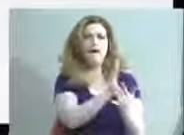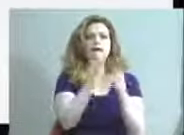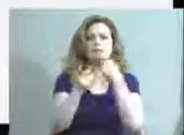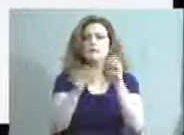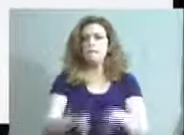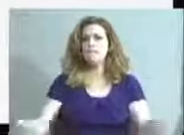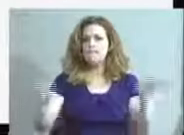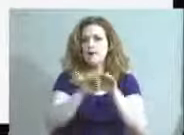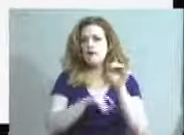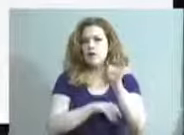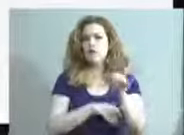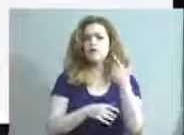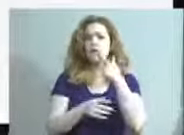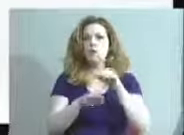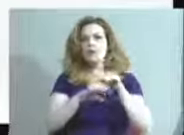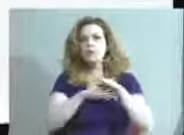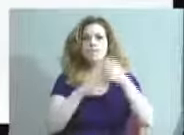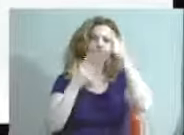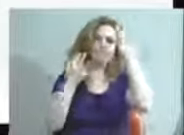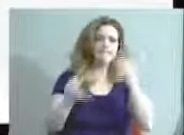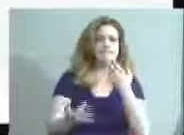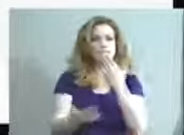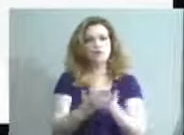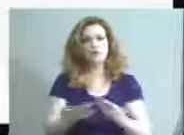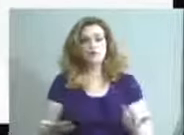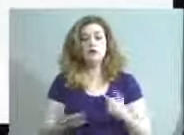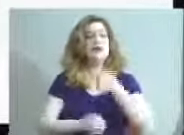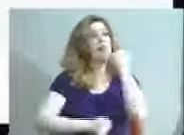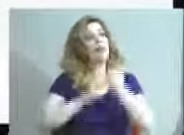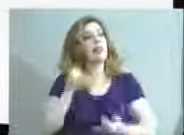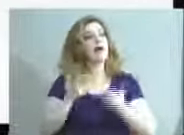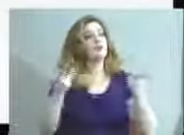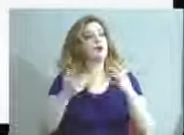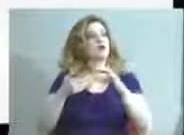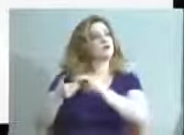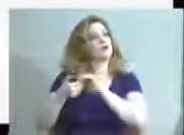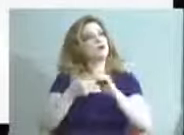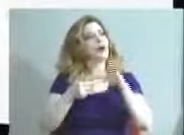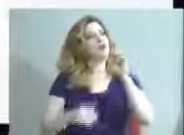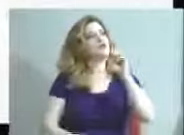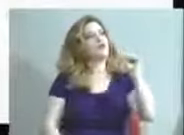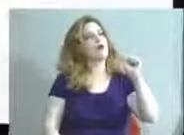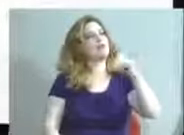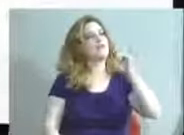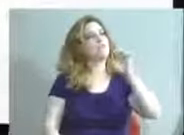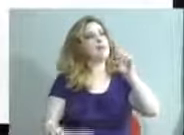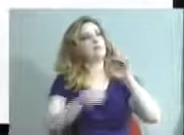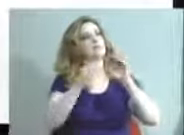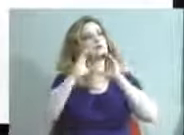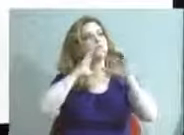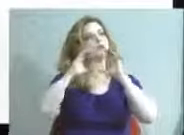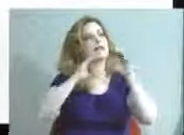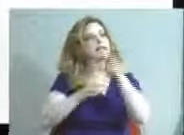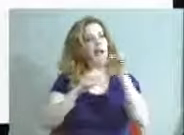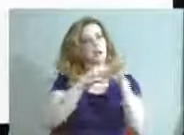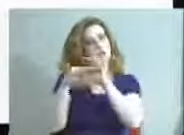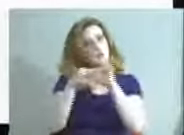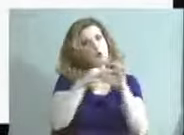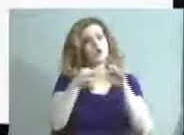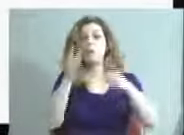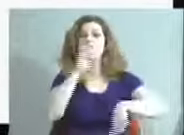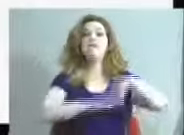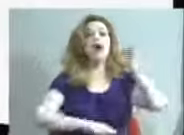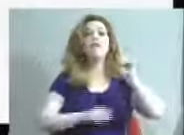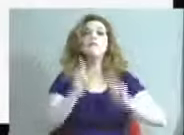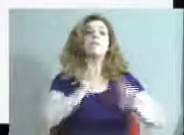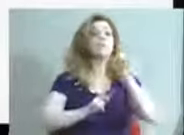important so that we can make good decisions. And then last is cross-pillar communications and coordination. What we found by the folks that owned each